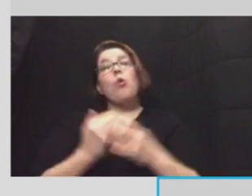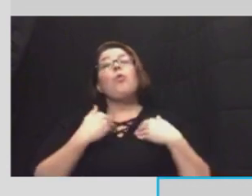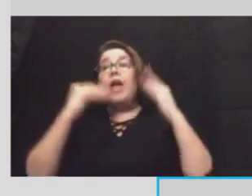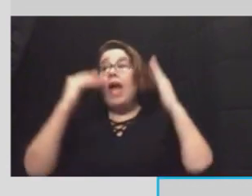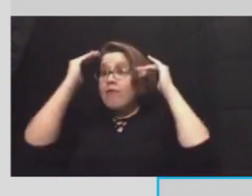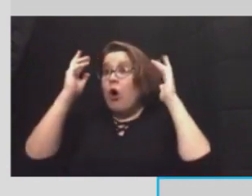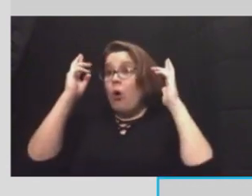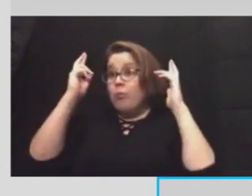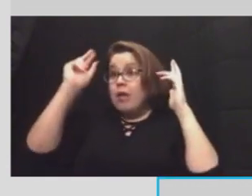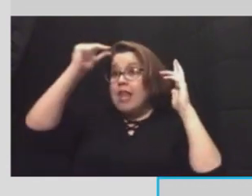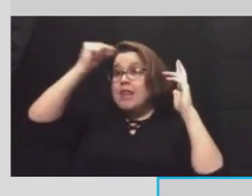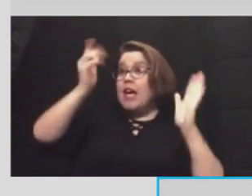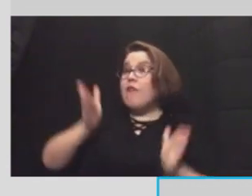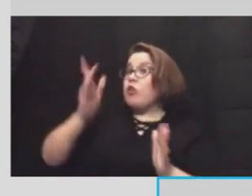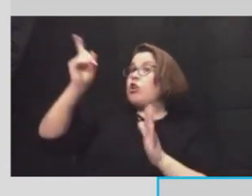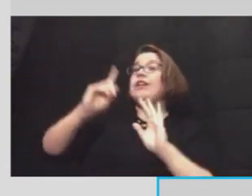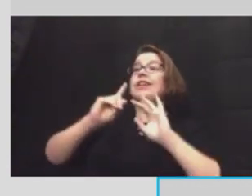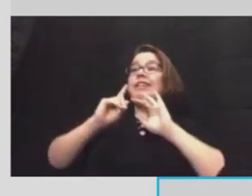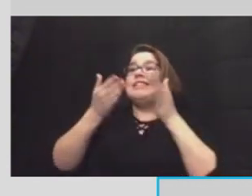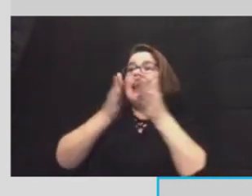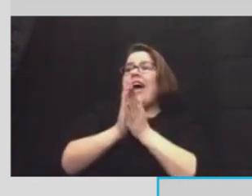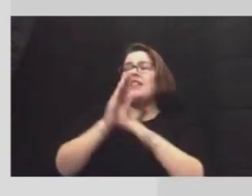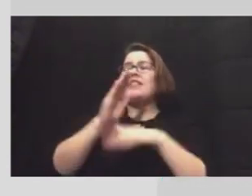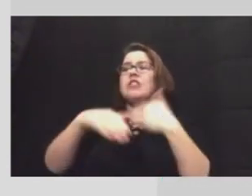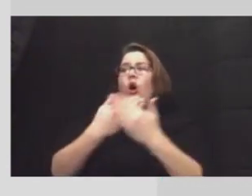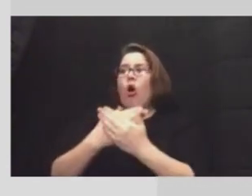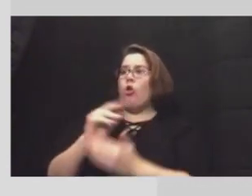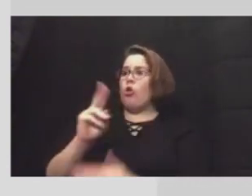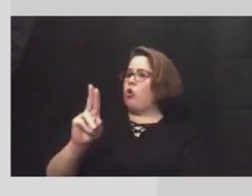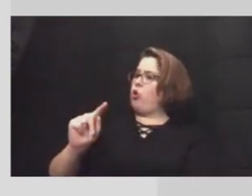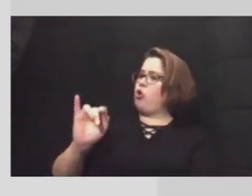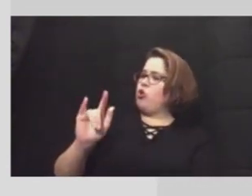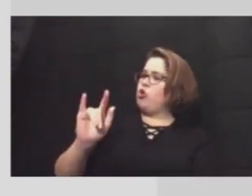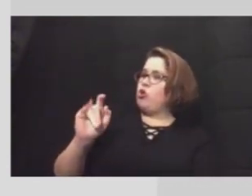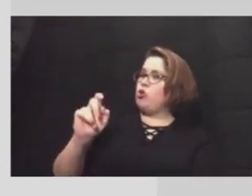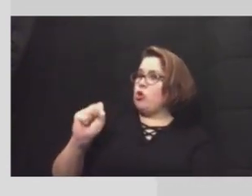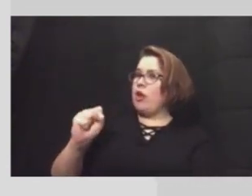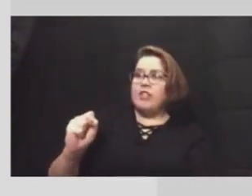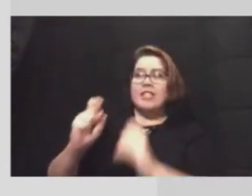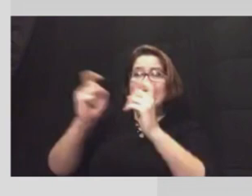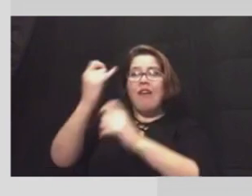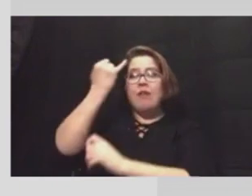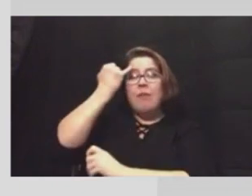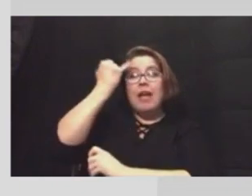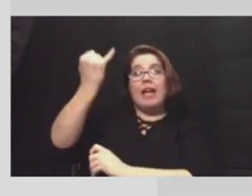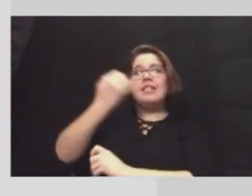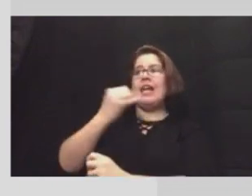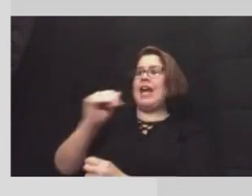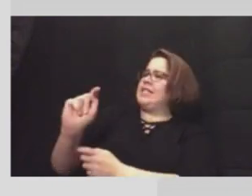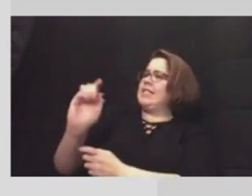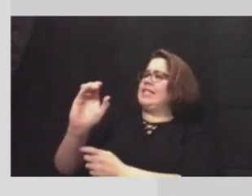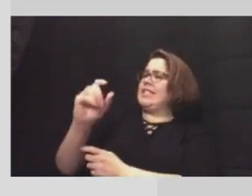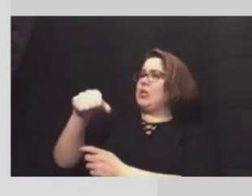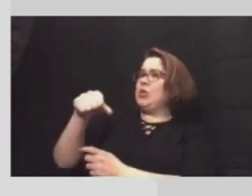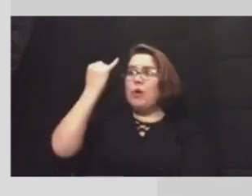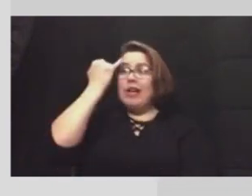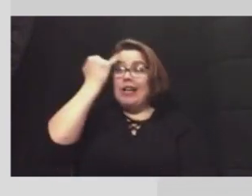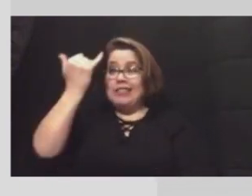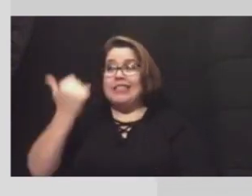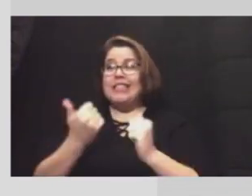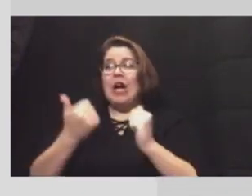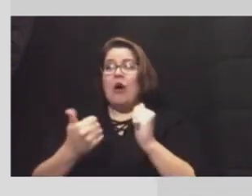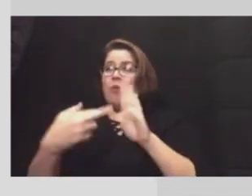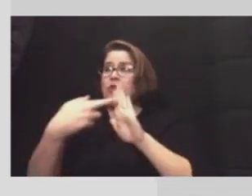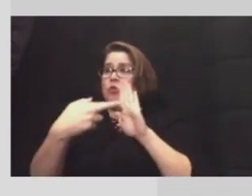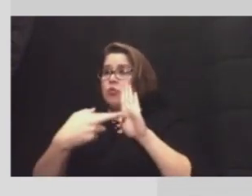The governor has asked all utilities to give us him an idea and TCEQ an idea of what regulations we're